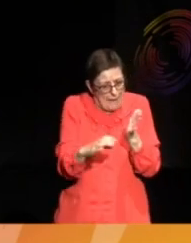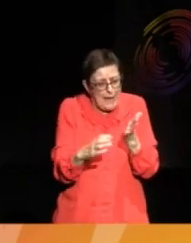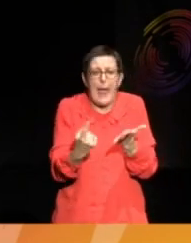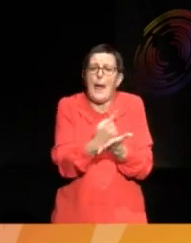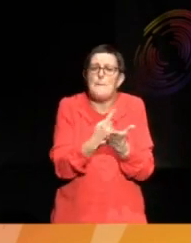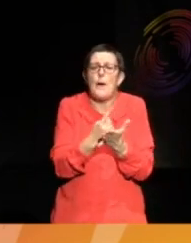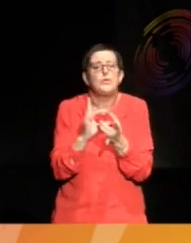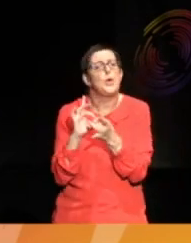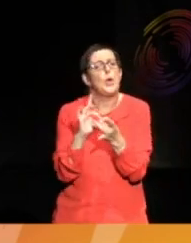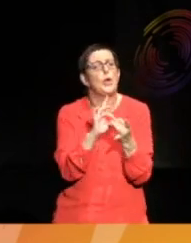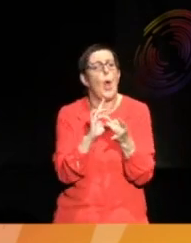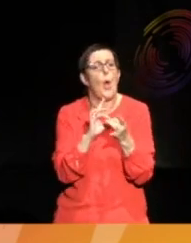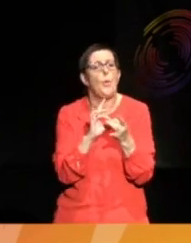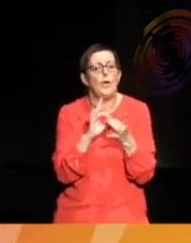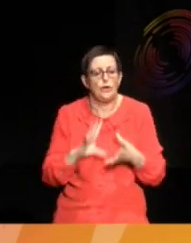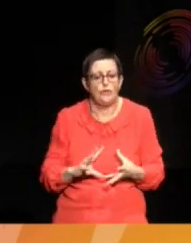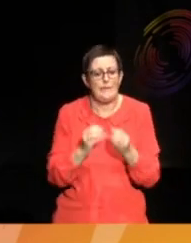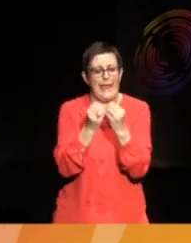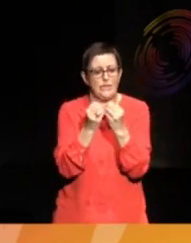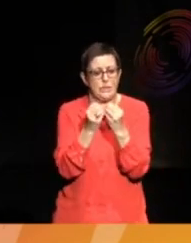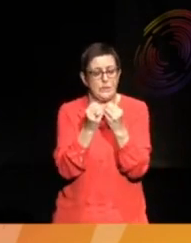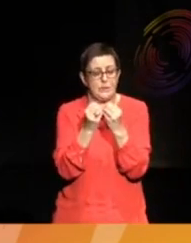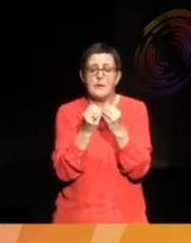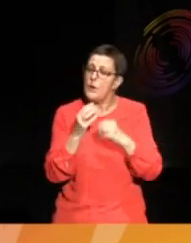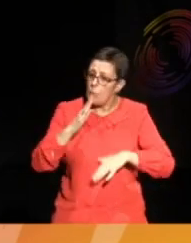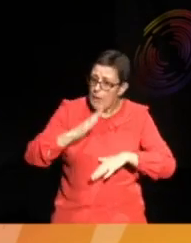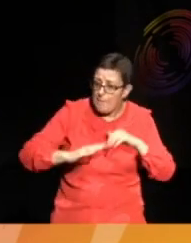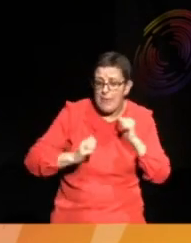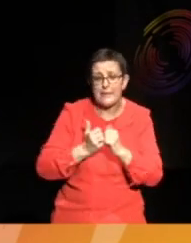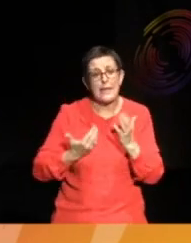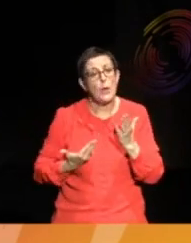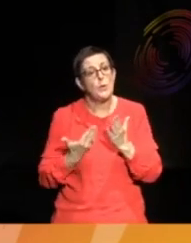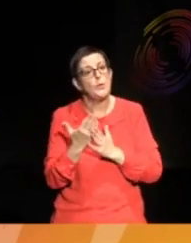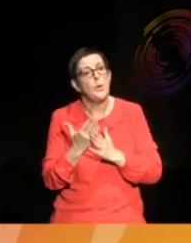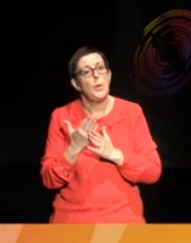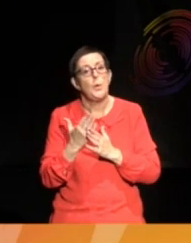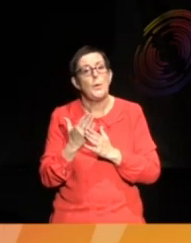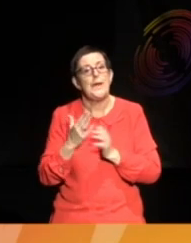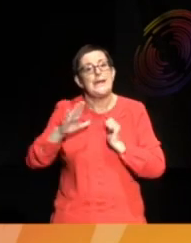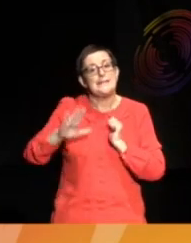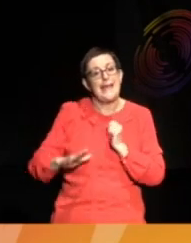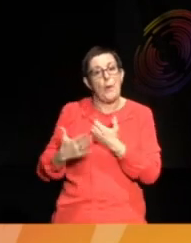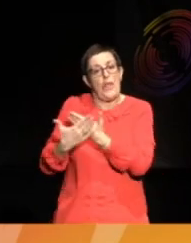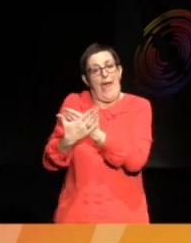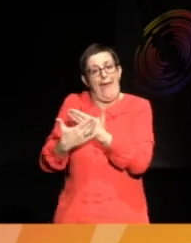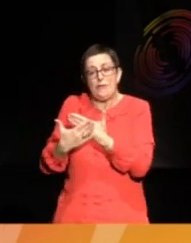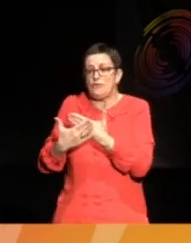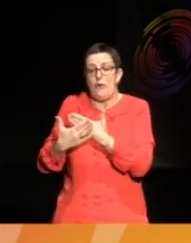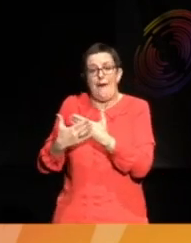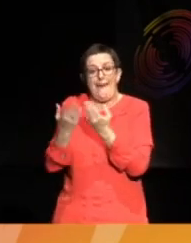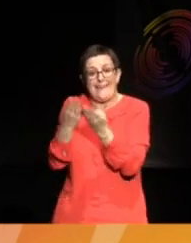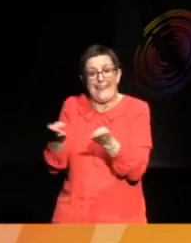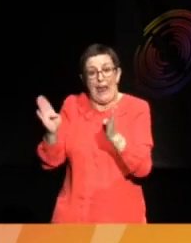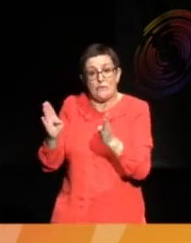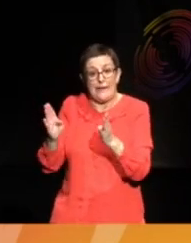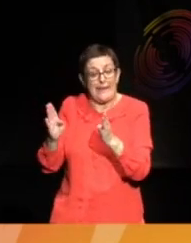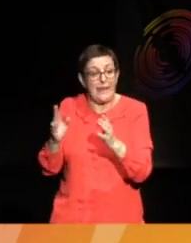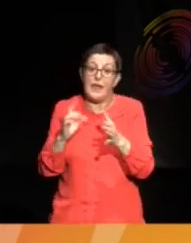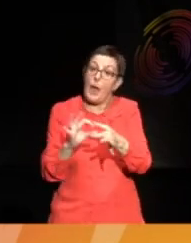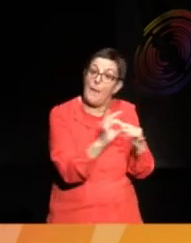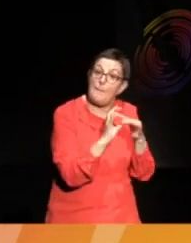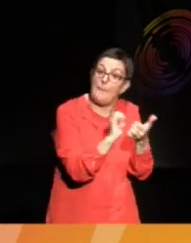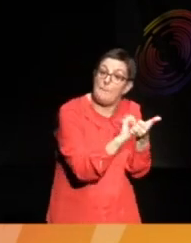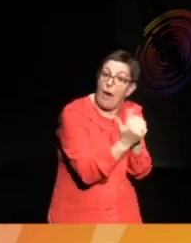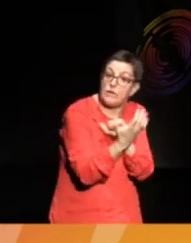co-curation. We're building a new South Asia gallery in partnership with the British Museum, but they're actually doing it